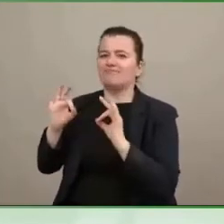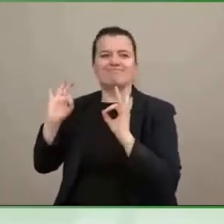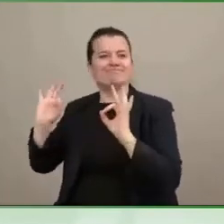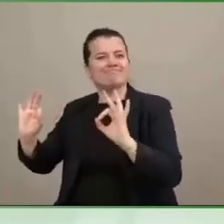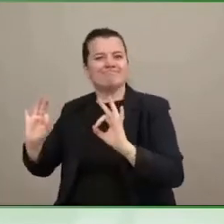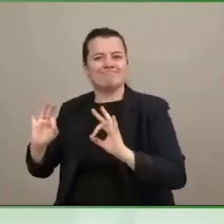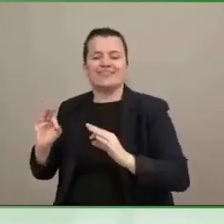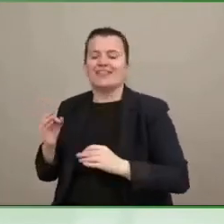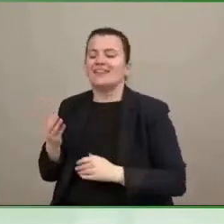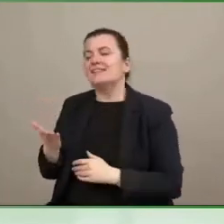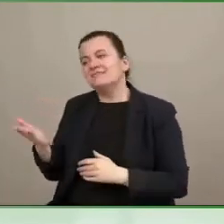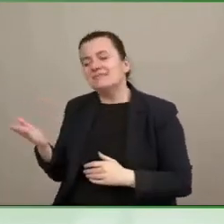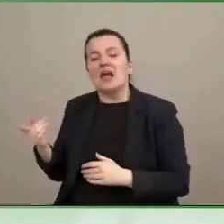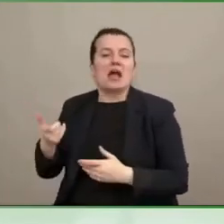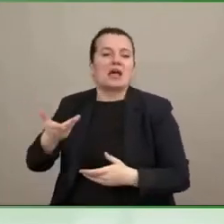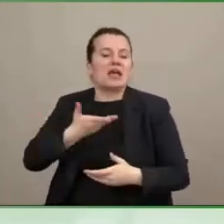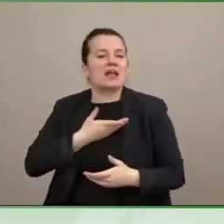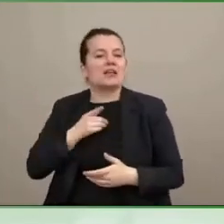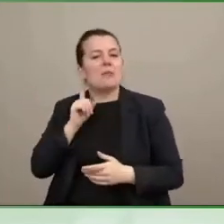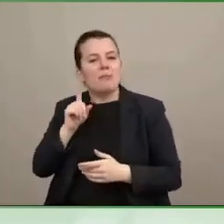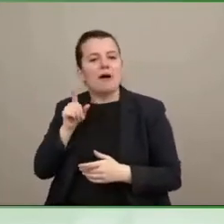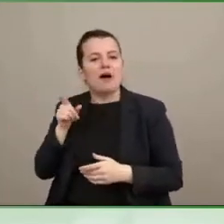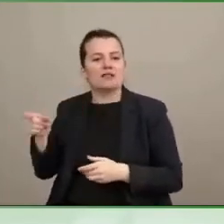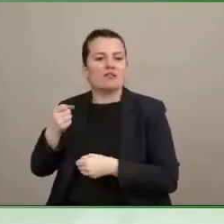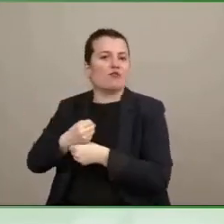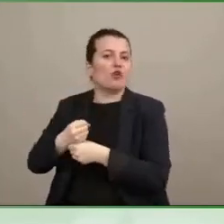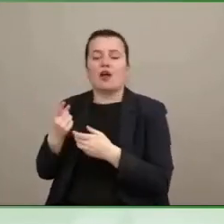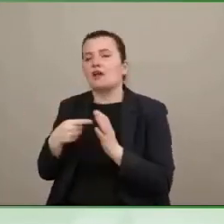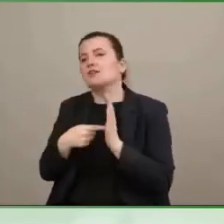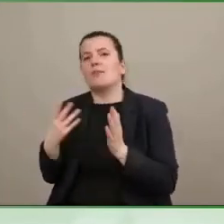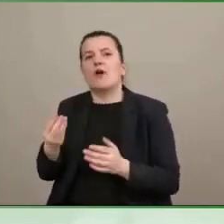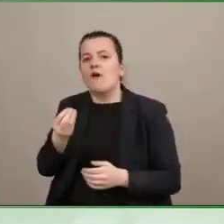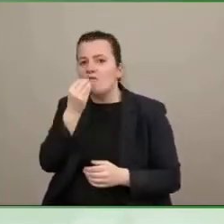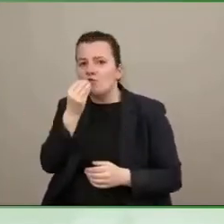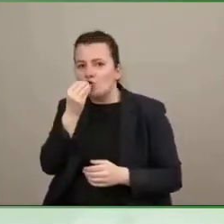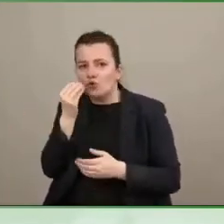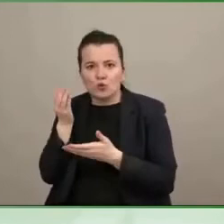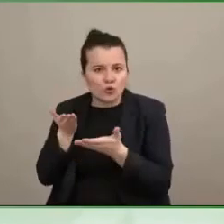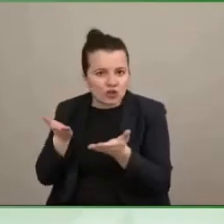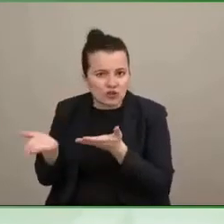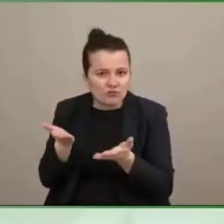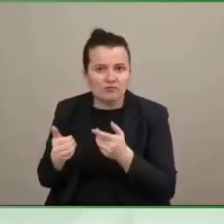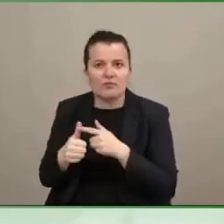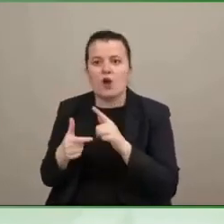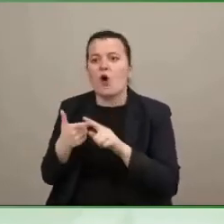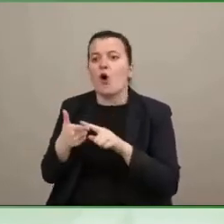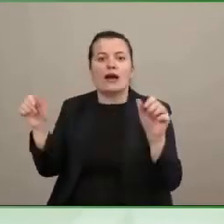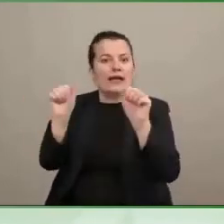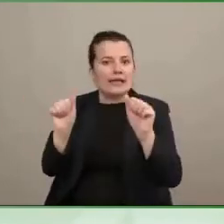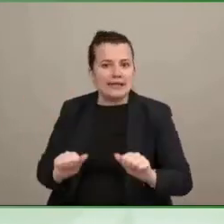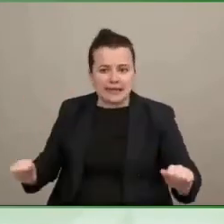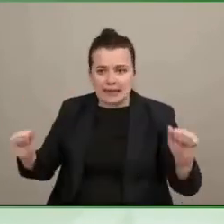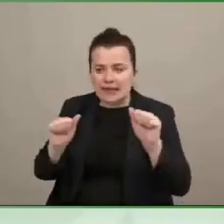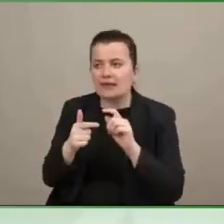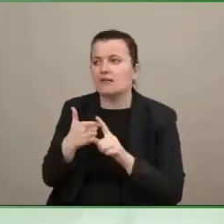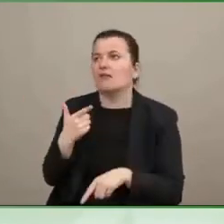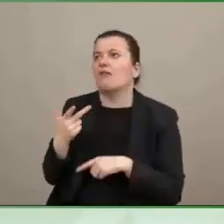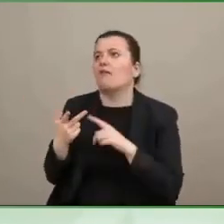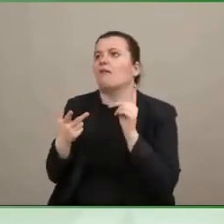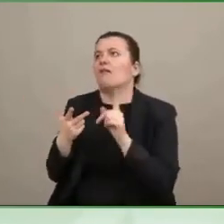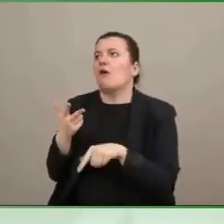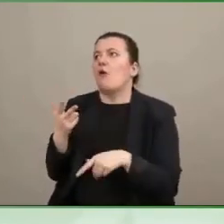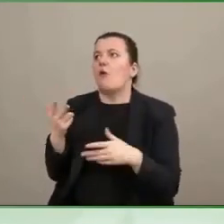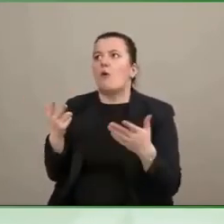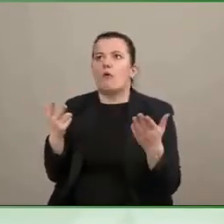to have, but they're in food service, they may also be in cleaning, they also may be workers